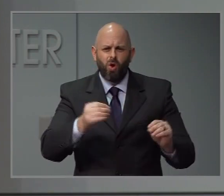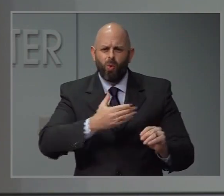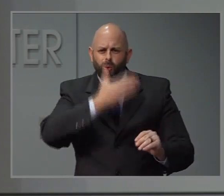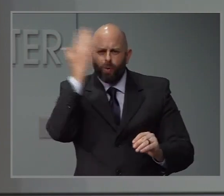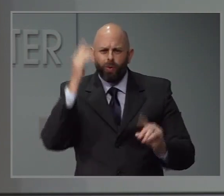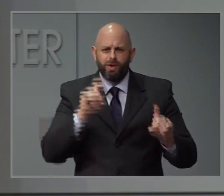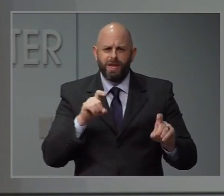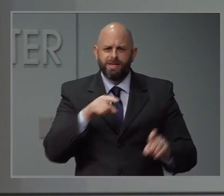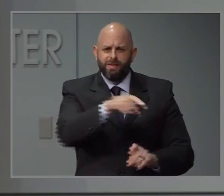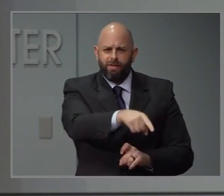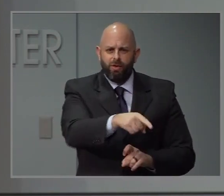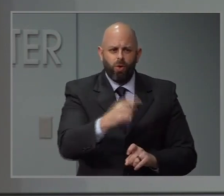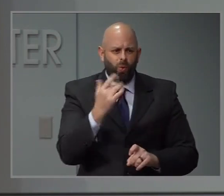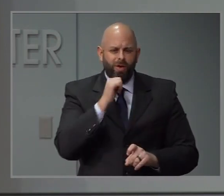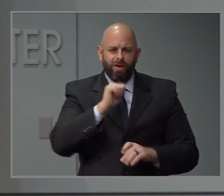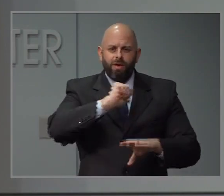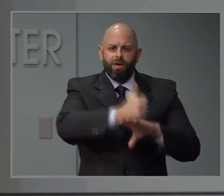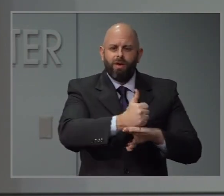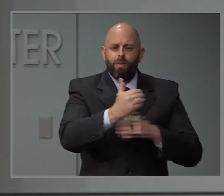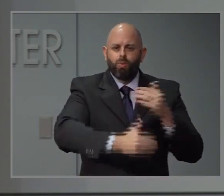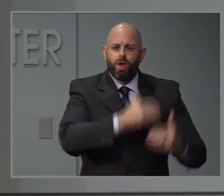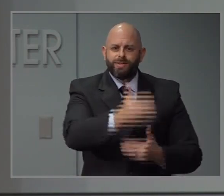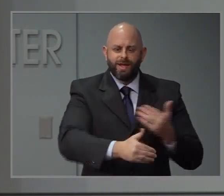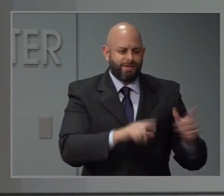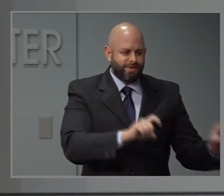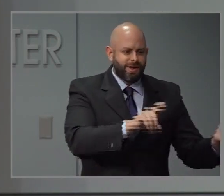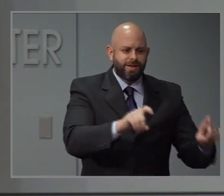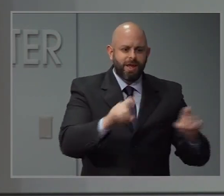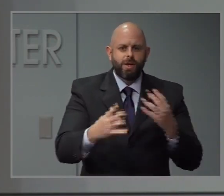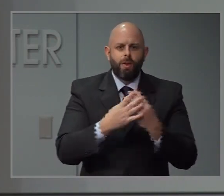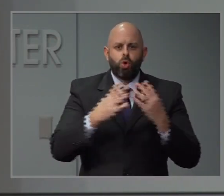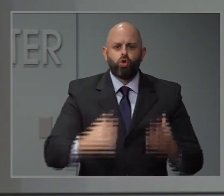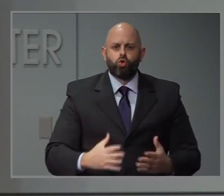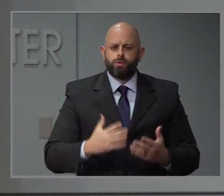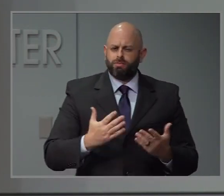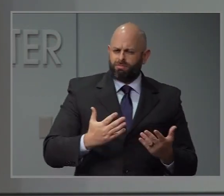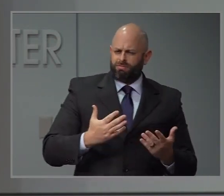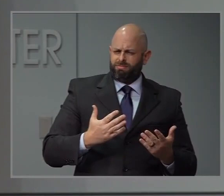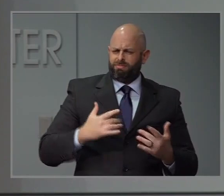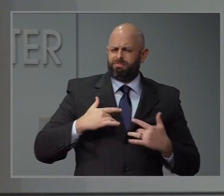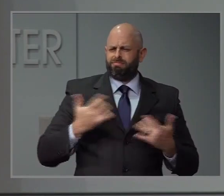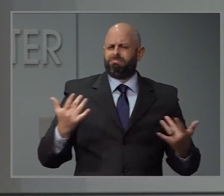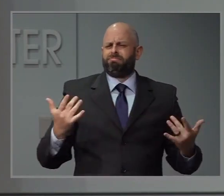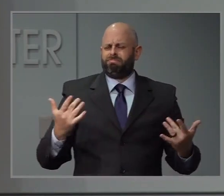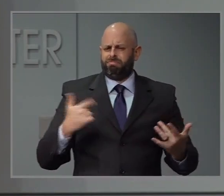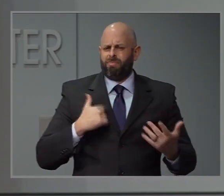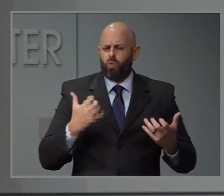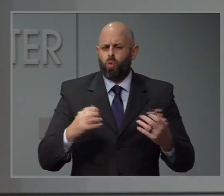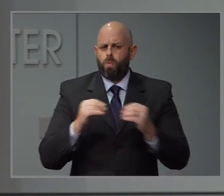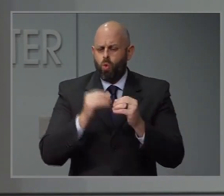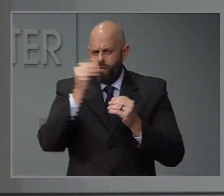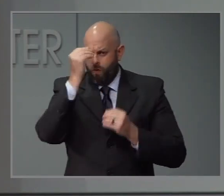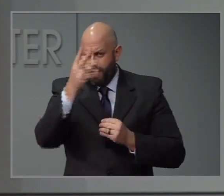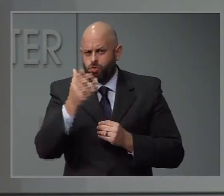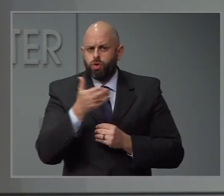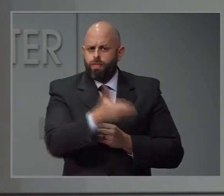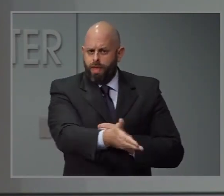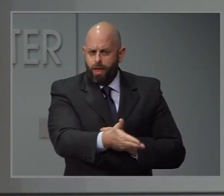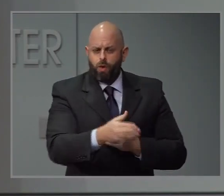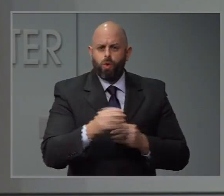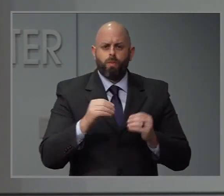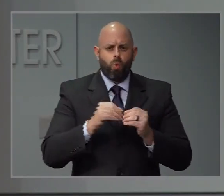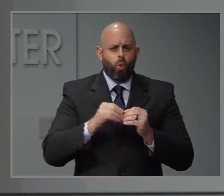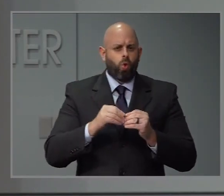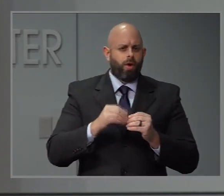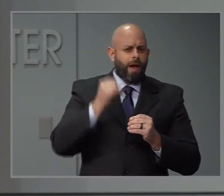of process in place to try to go there. And I'd like to have more details and more of a